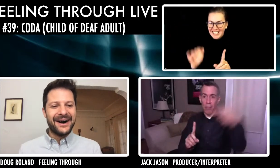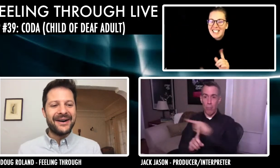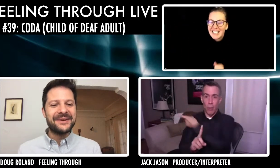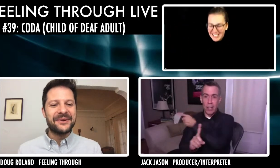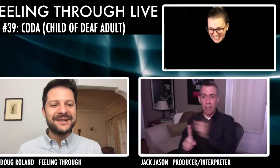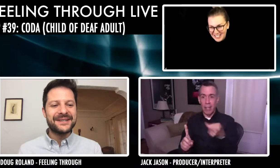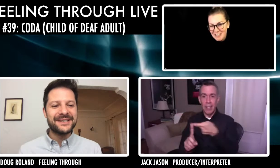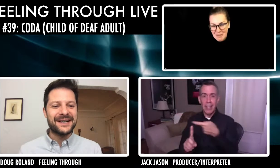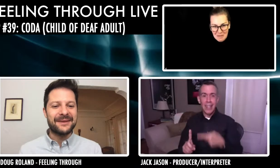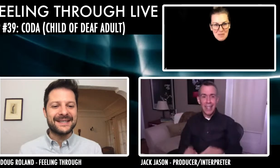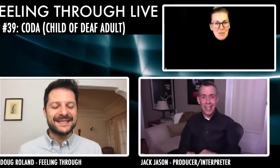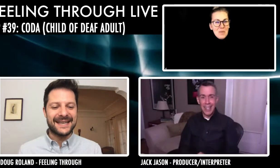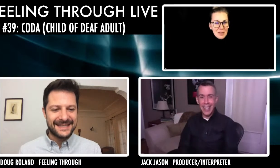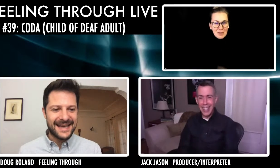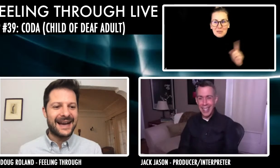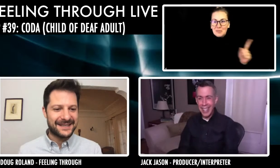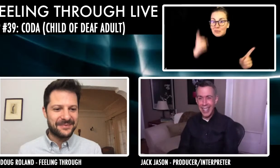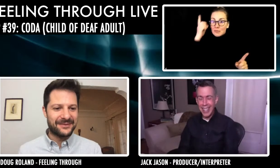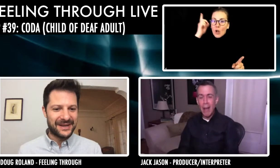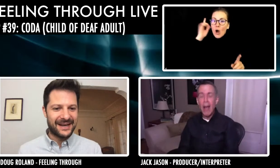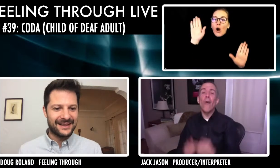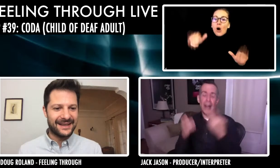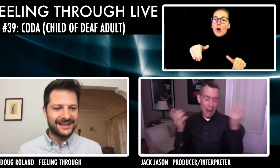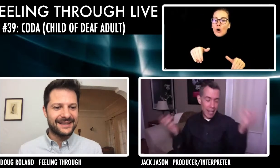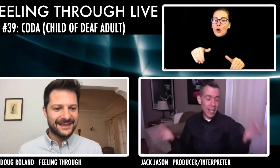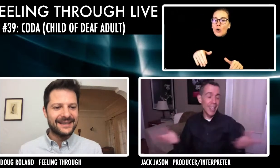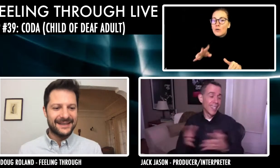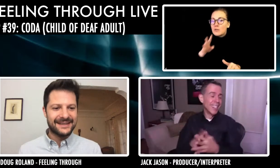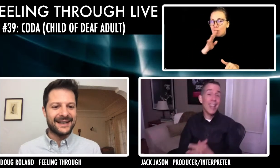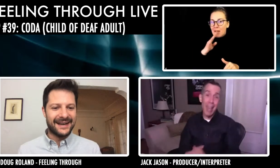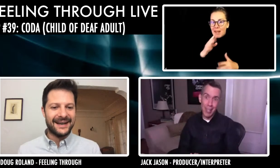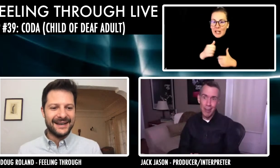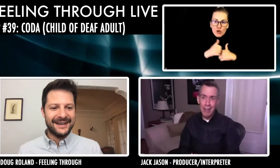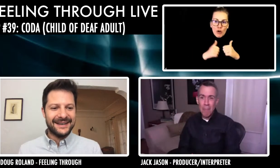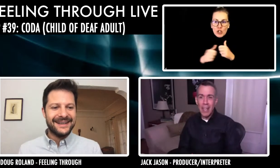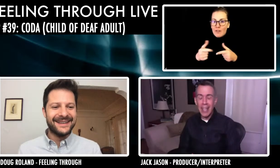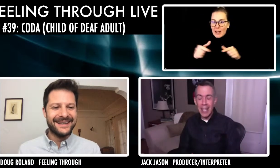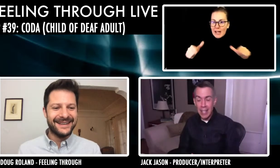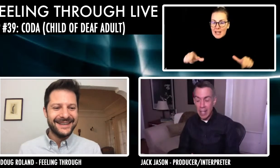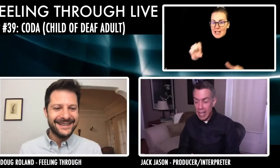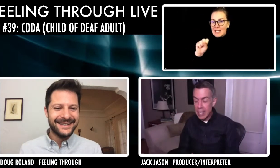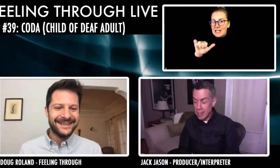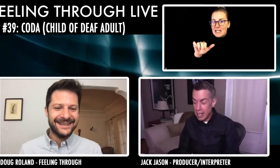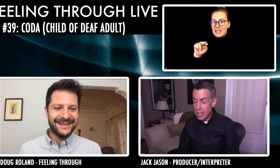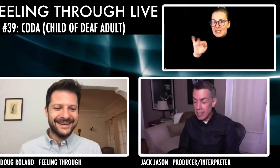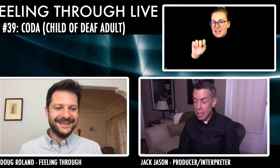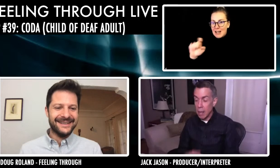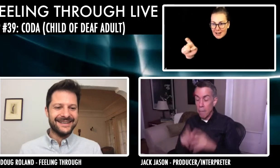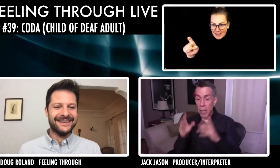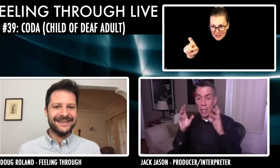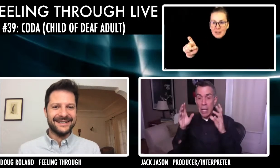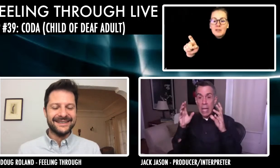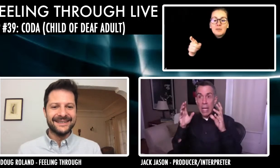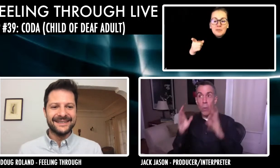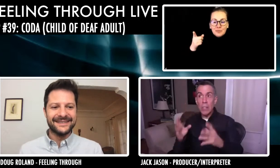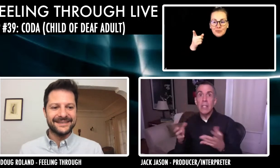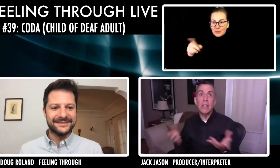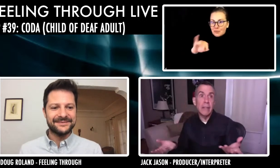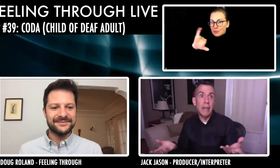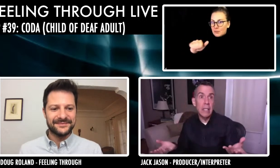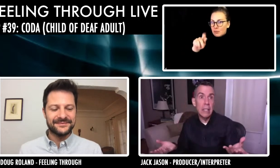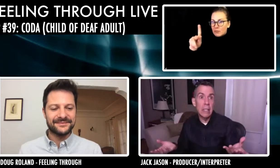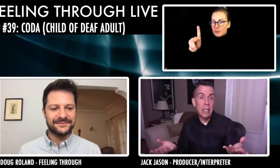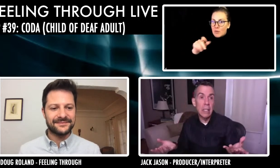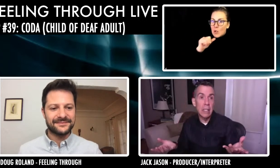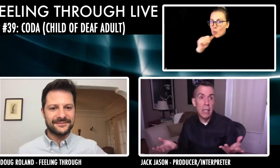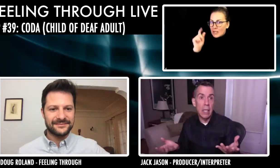Oh, I think we were initially talking about syntax, but we kind of, Oh, right. Right. is, it is, it is a, it, it wasn't until